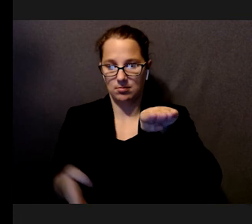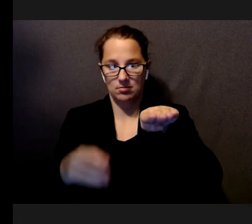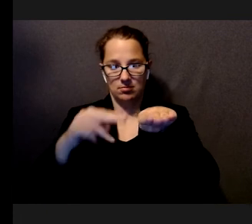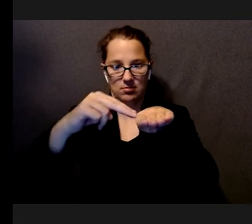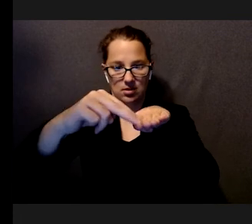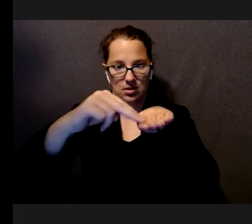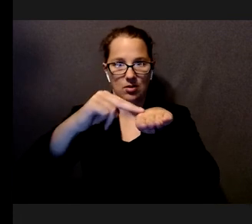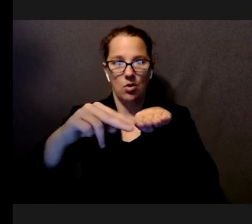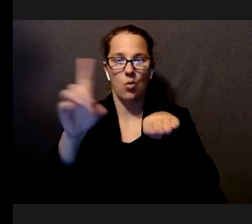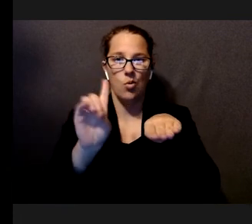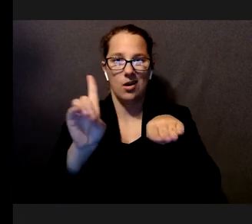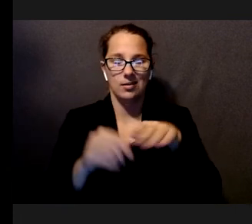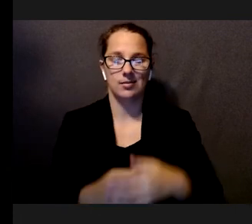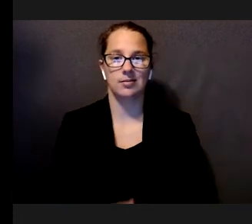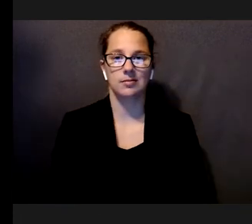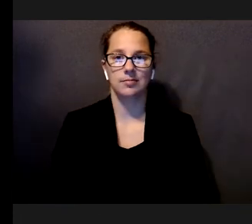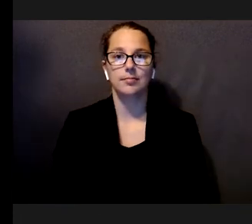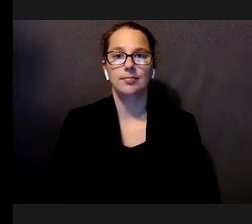of the stairs with augmented reality.